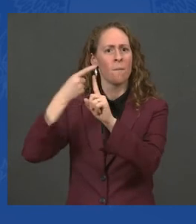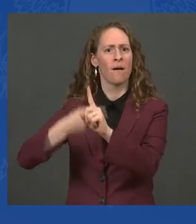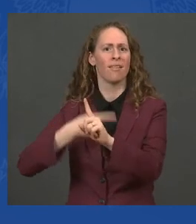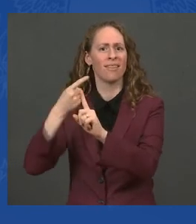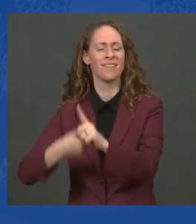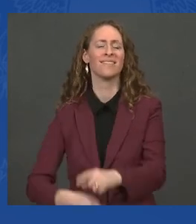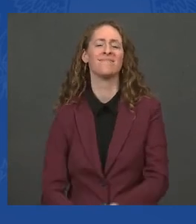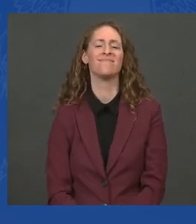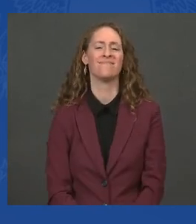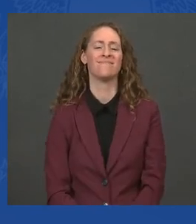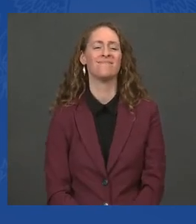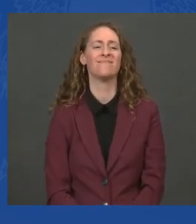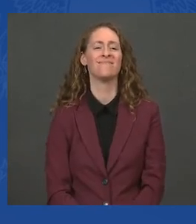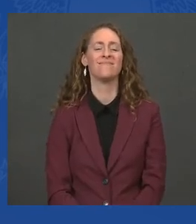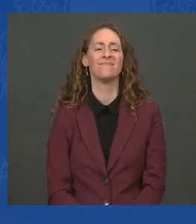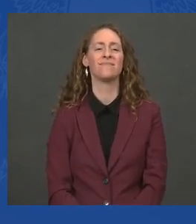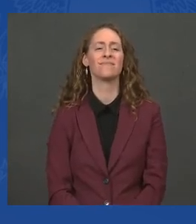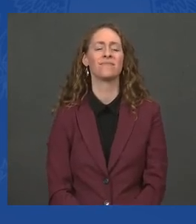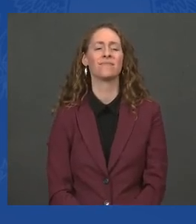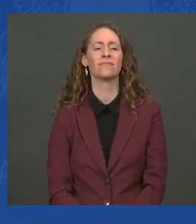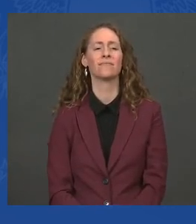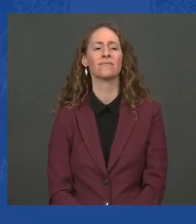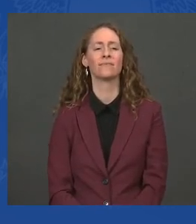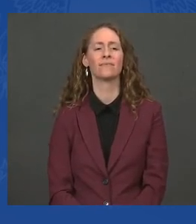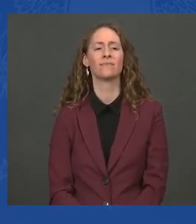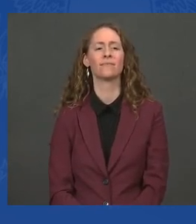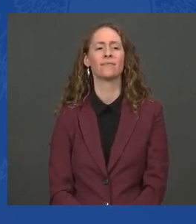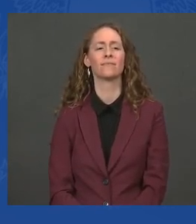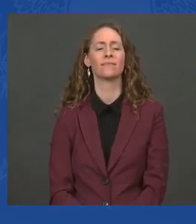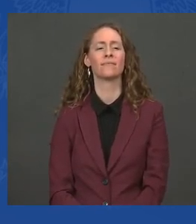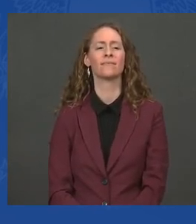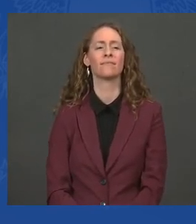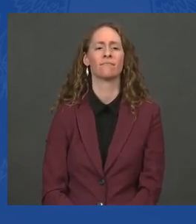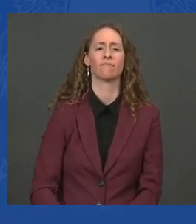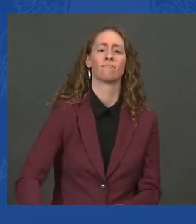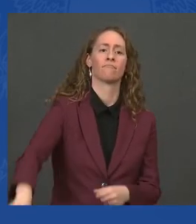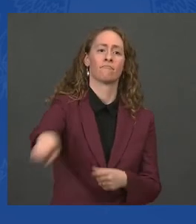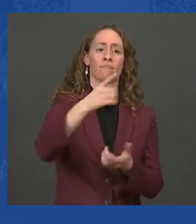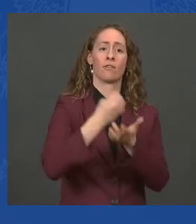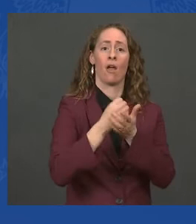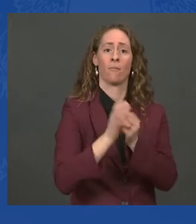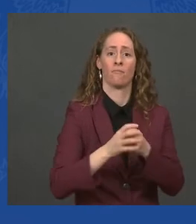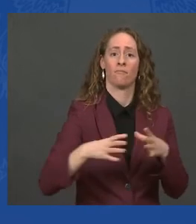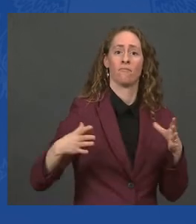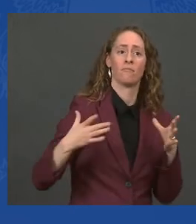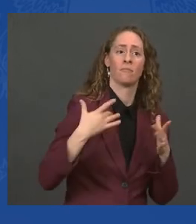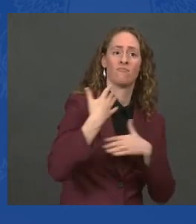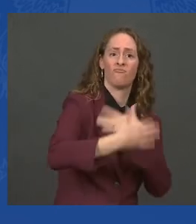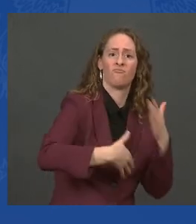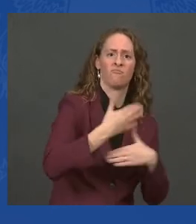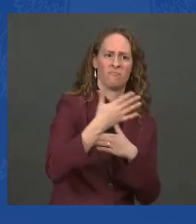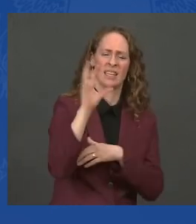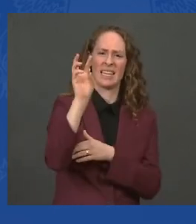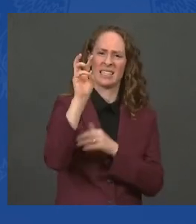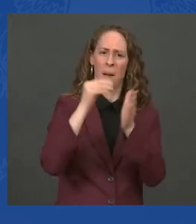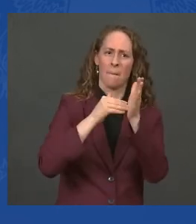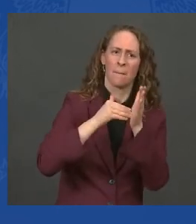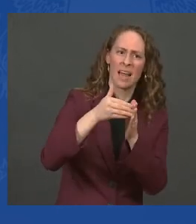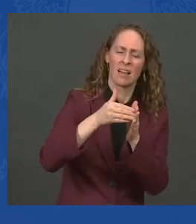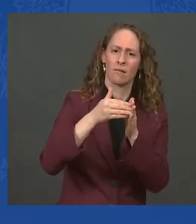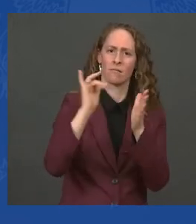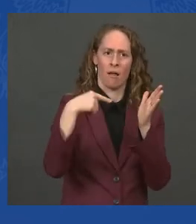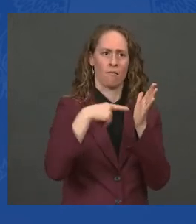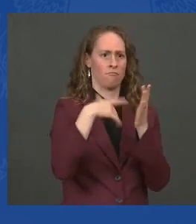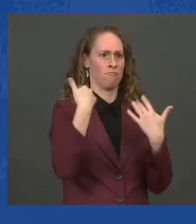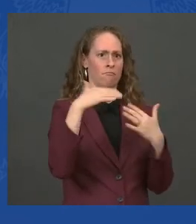the economy has created 6 million jobs, a record for a new President. This is a significant improvement from when I